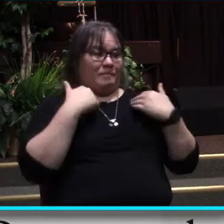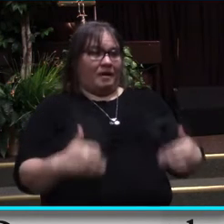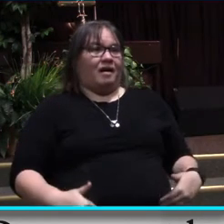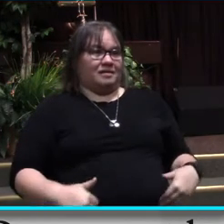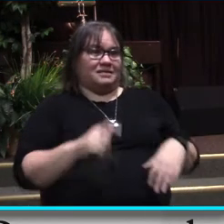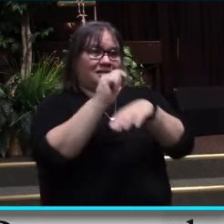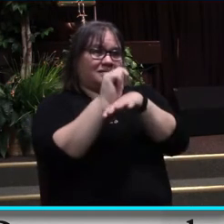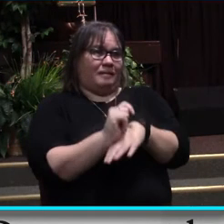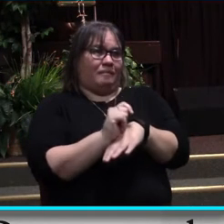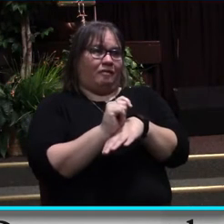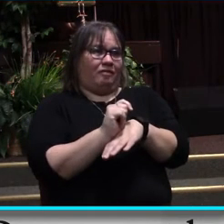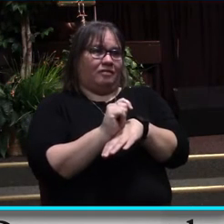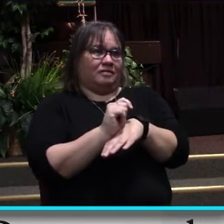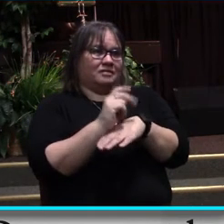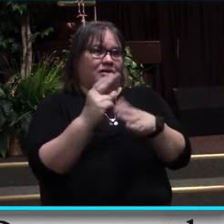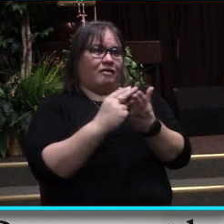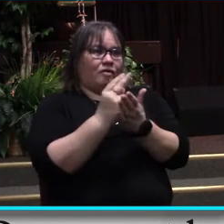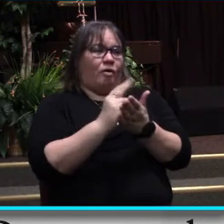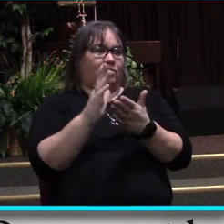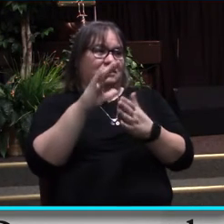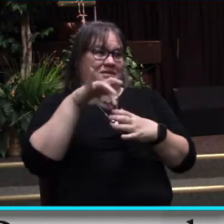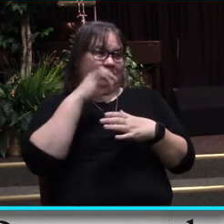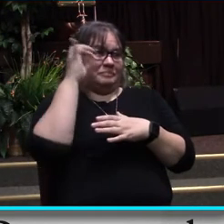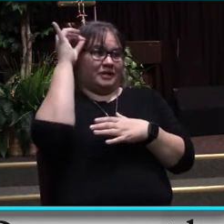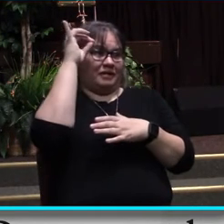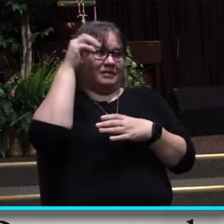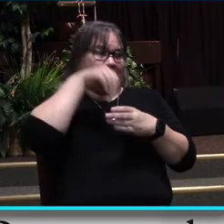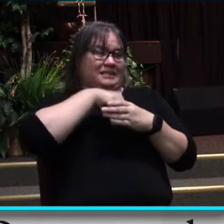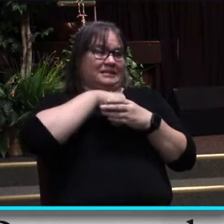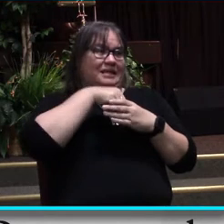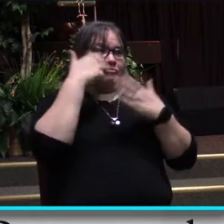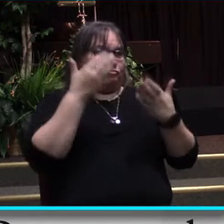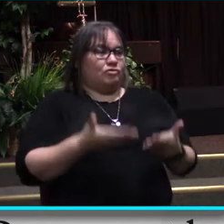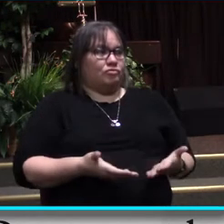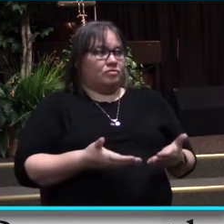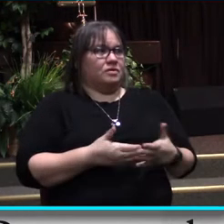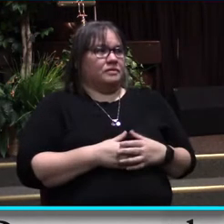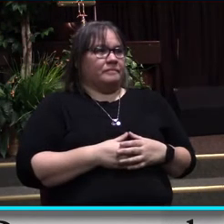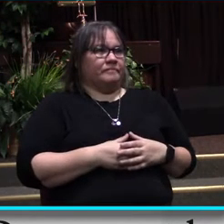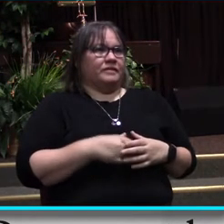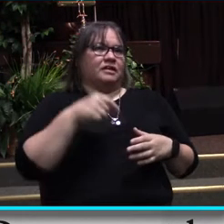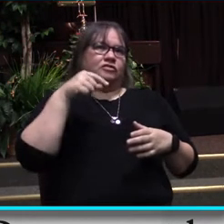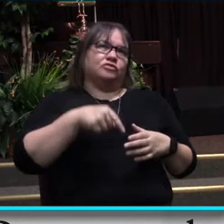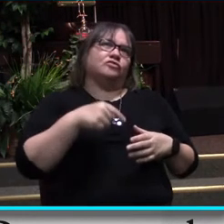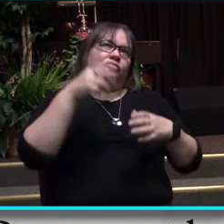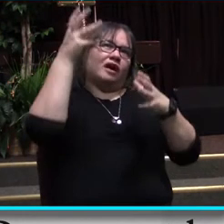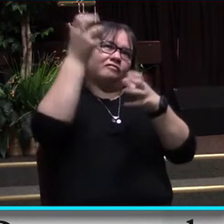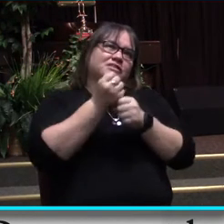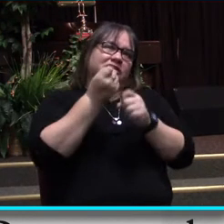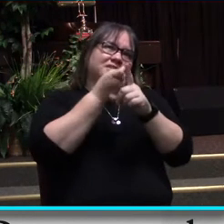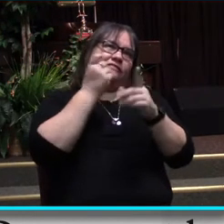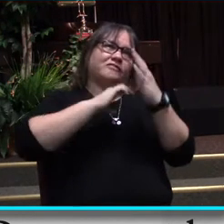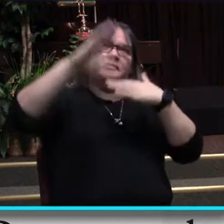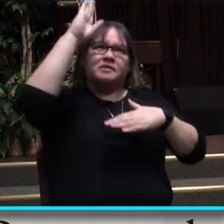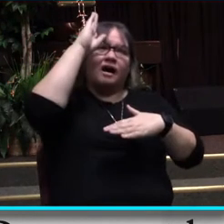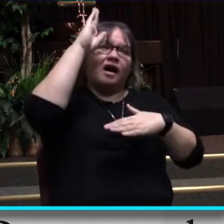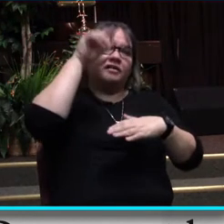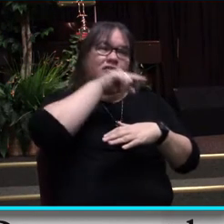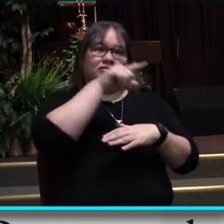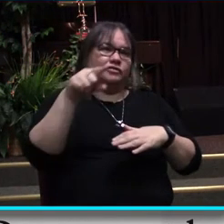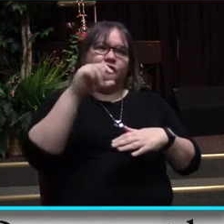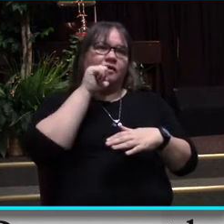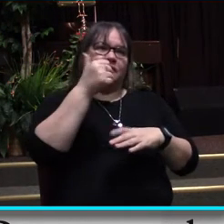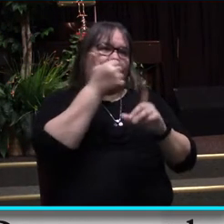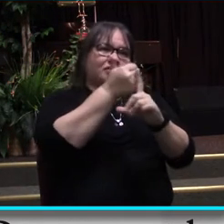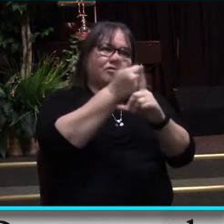a temple of the Holy Spirit who is in you, whom you have received from God? You are not your